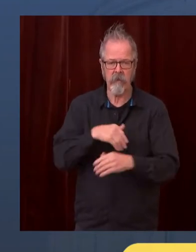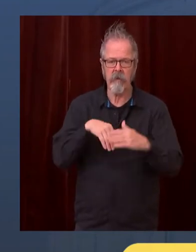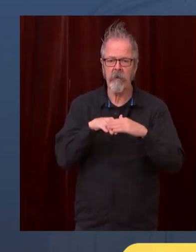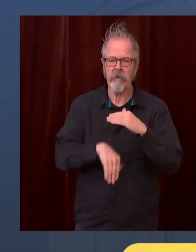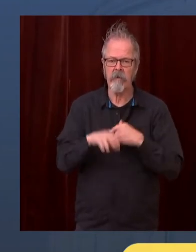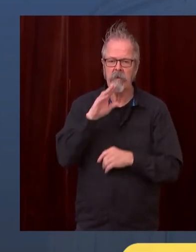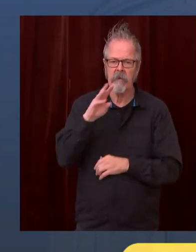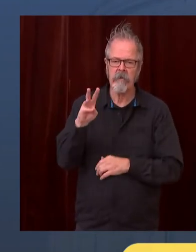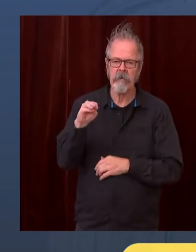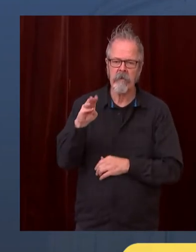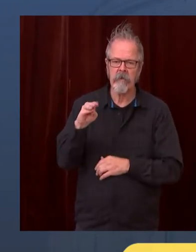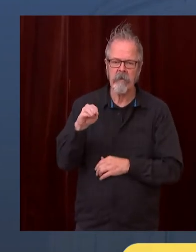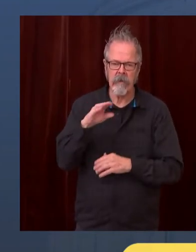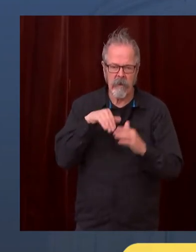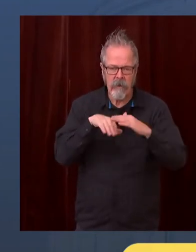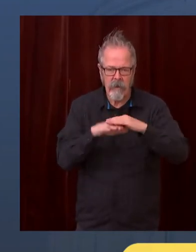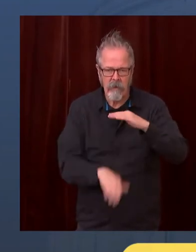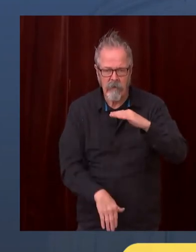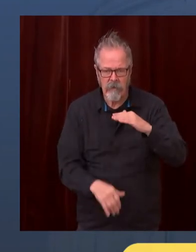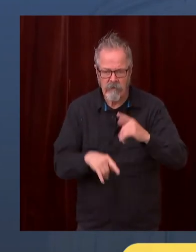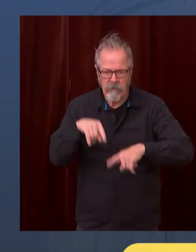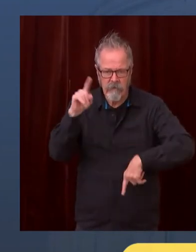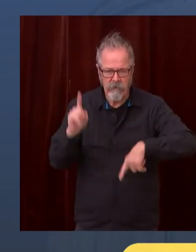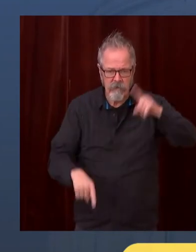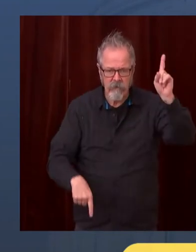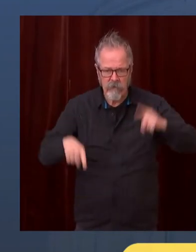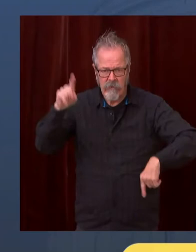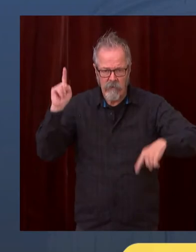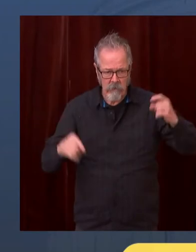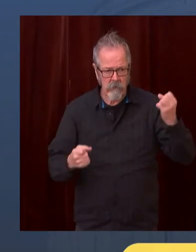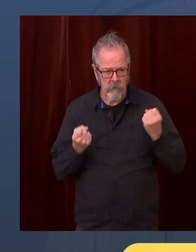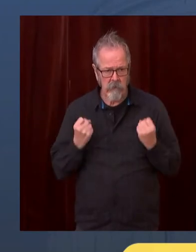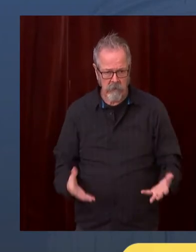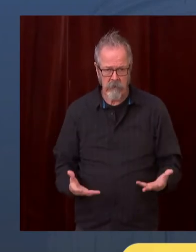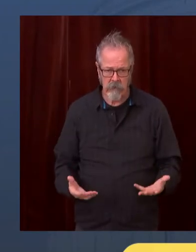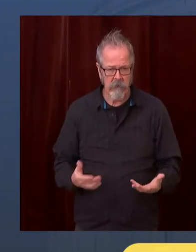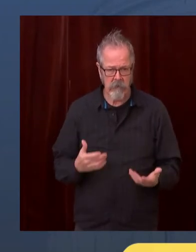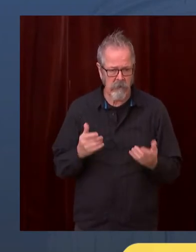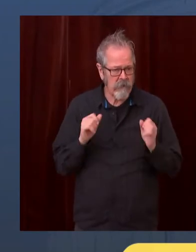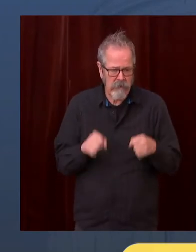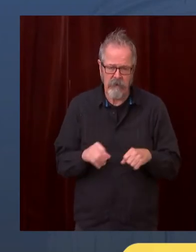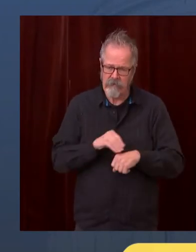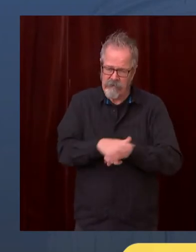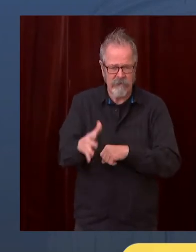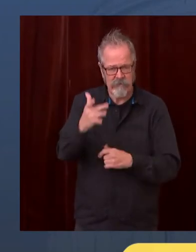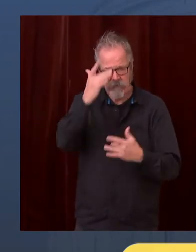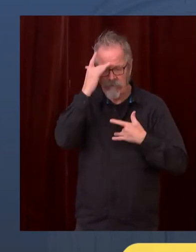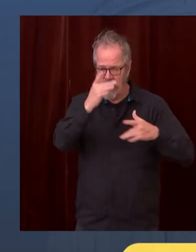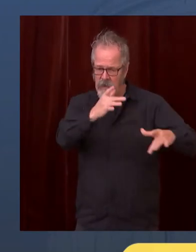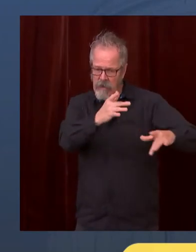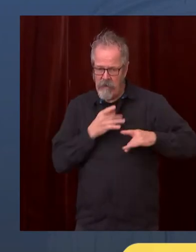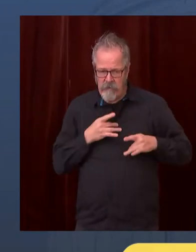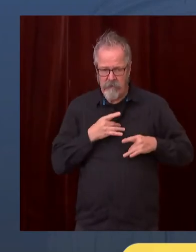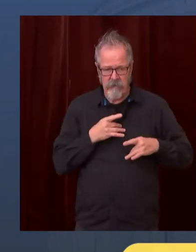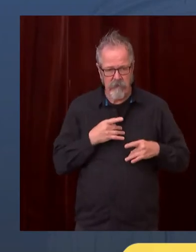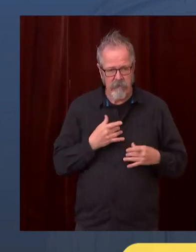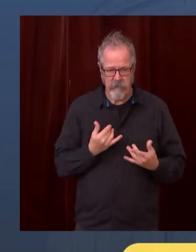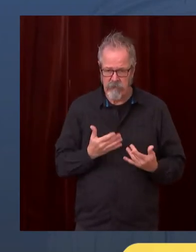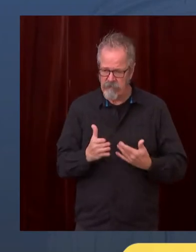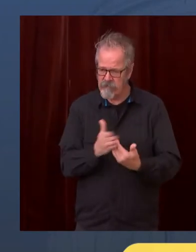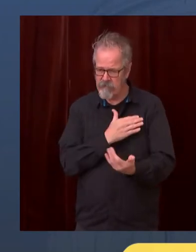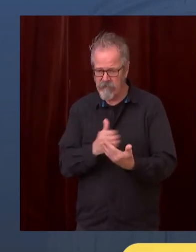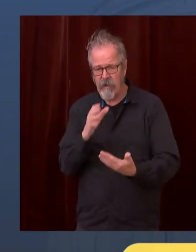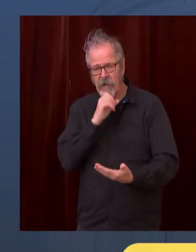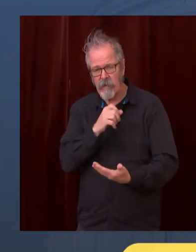In addition, as the governor touched on, we all need and expect to receive great health care in